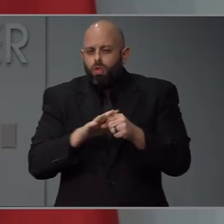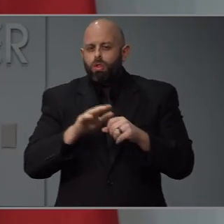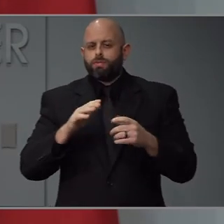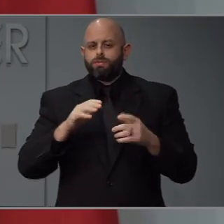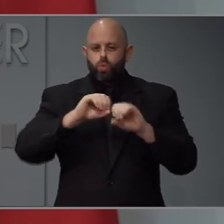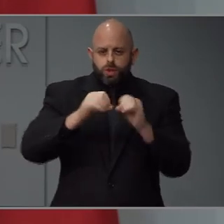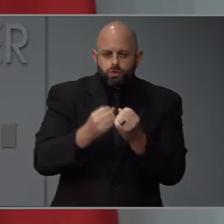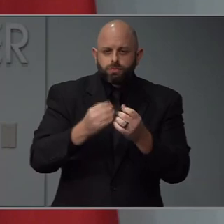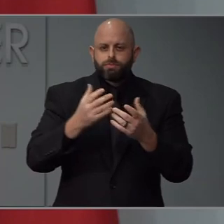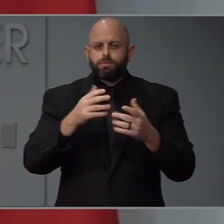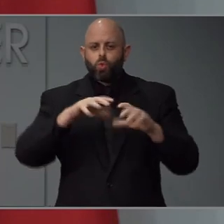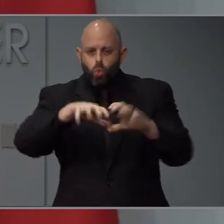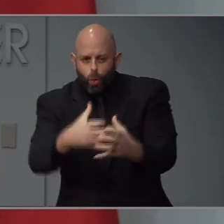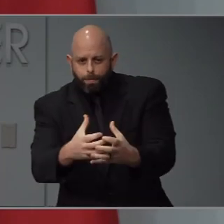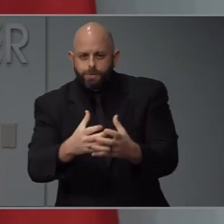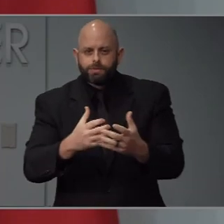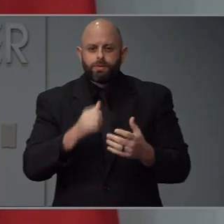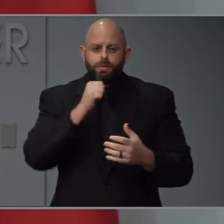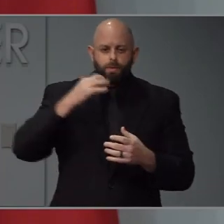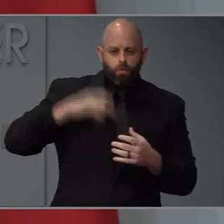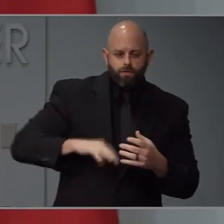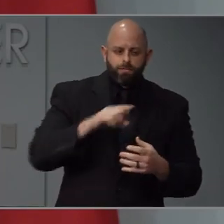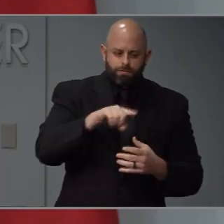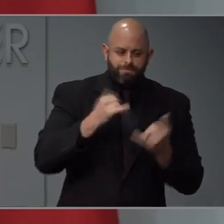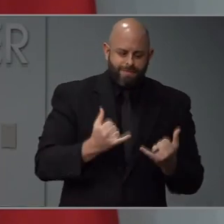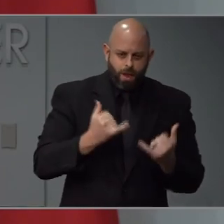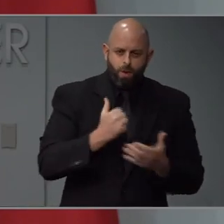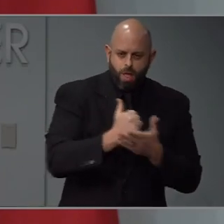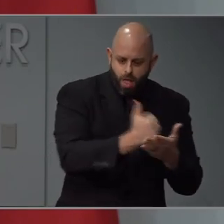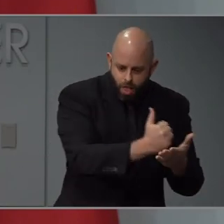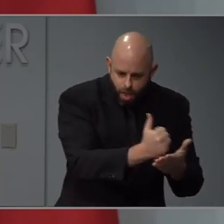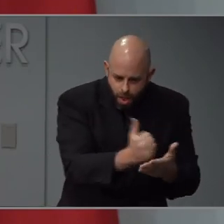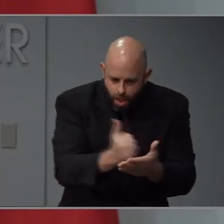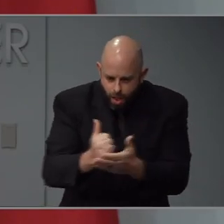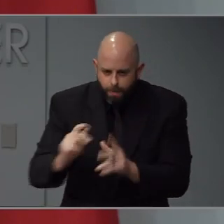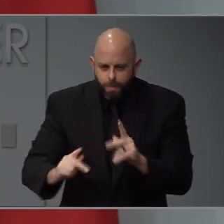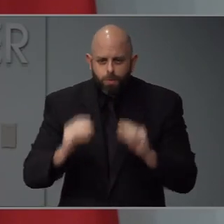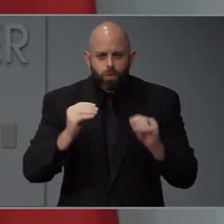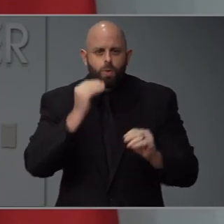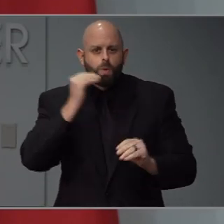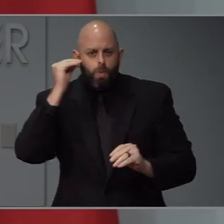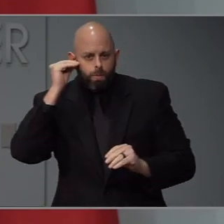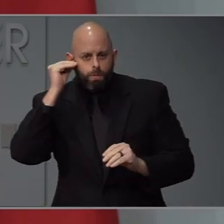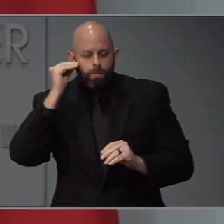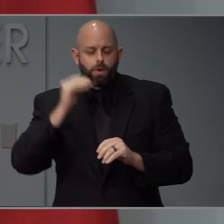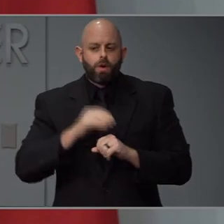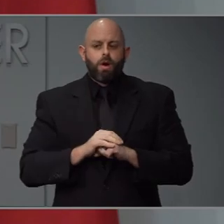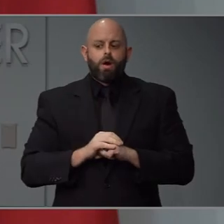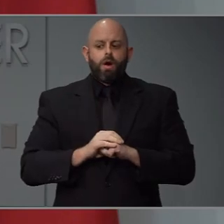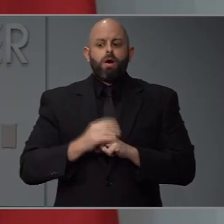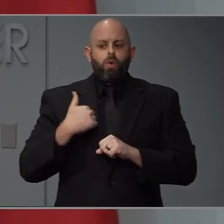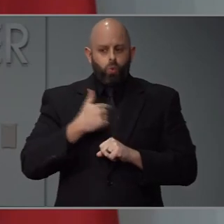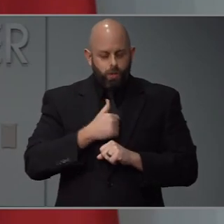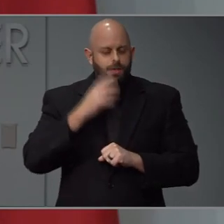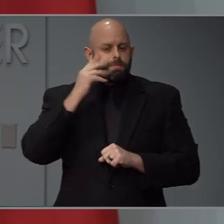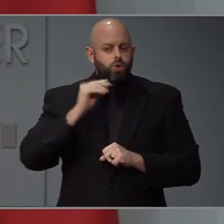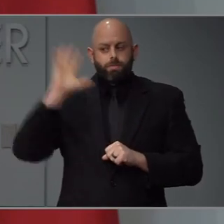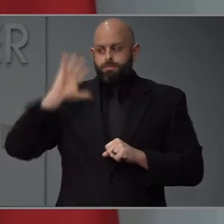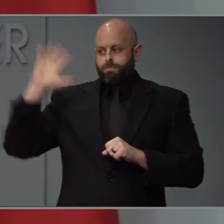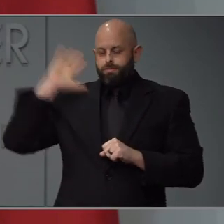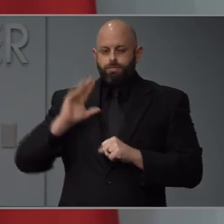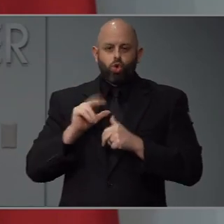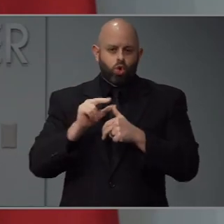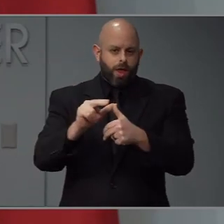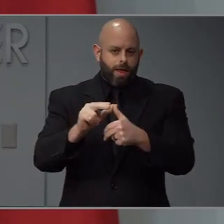who are already been doing this work. We have a terrific team that, frankly, has learned the hard way through some tough hurricanes about the